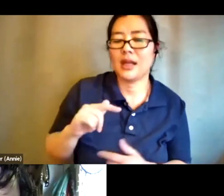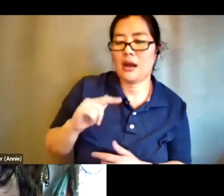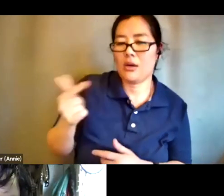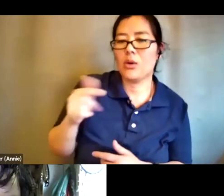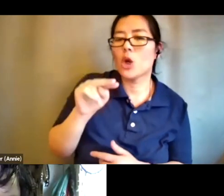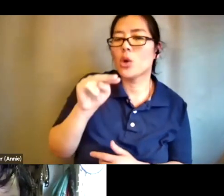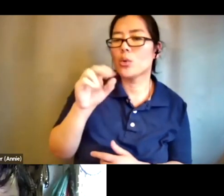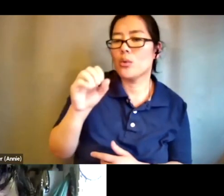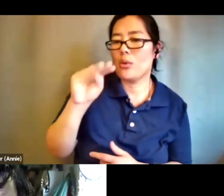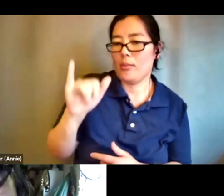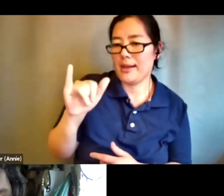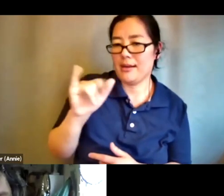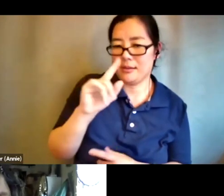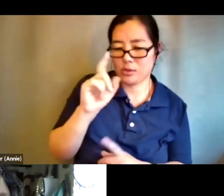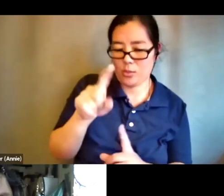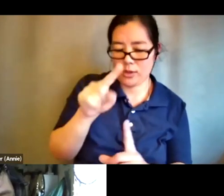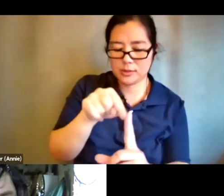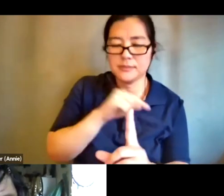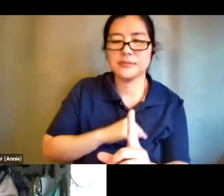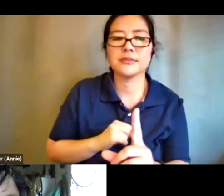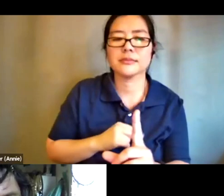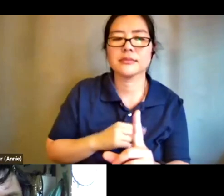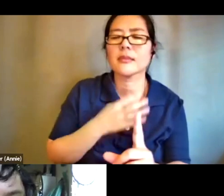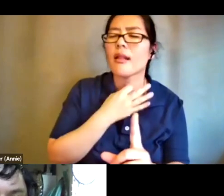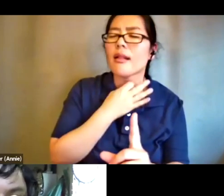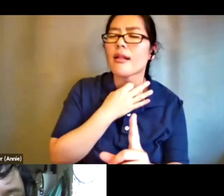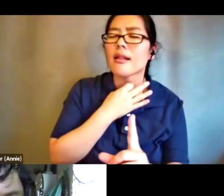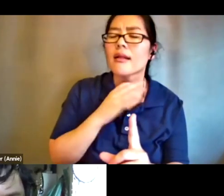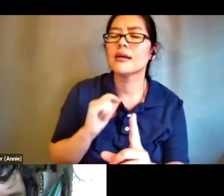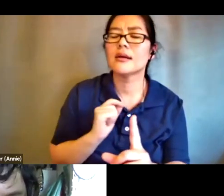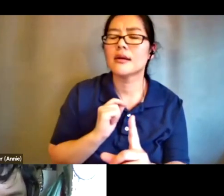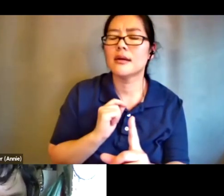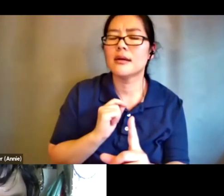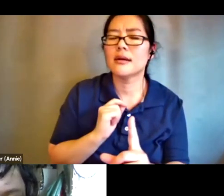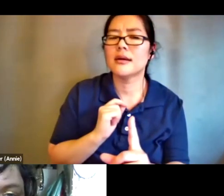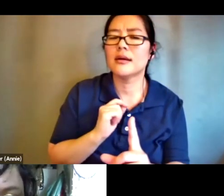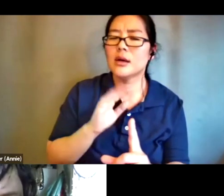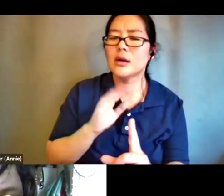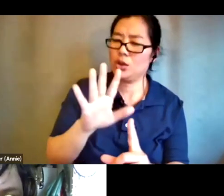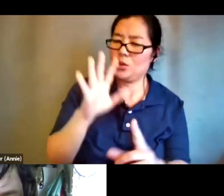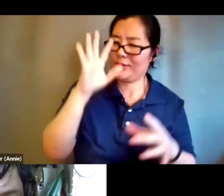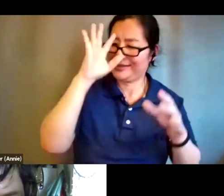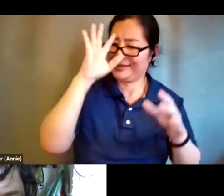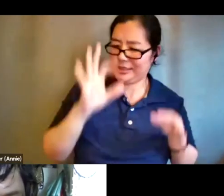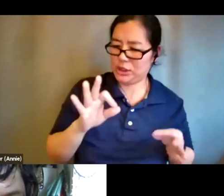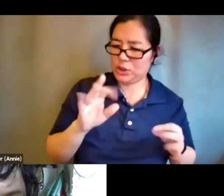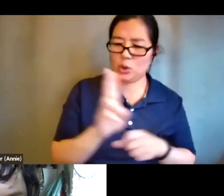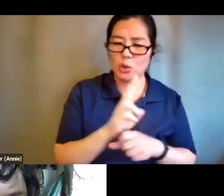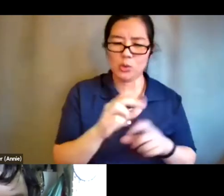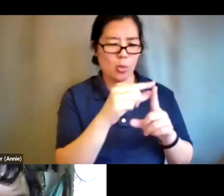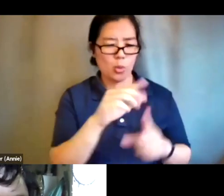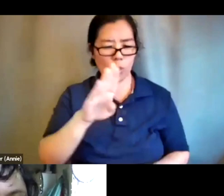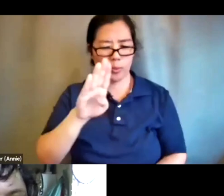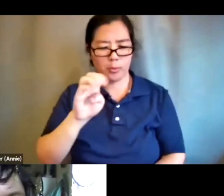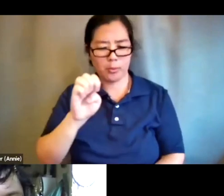is i'm curious about the choice to use beauty in the name of the film for